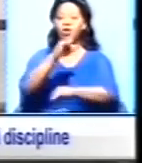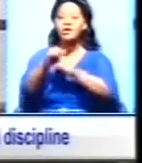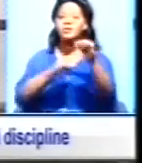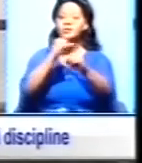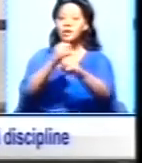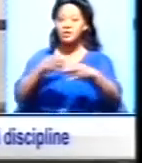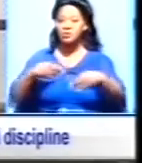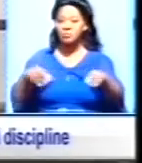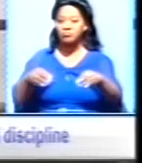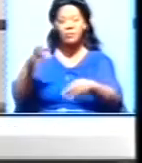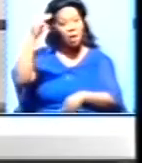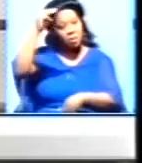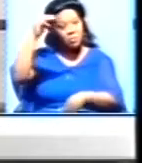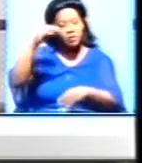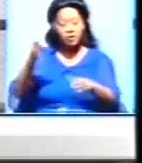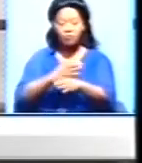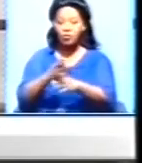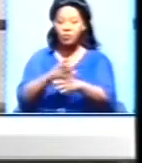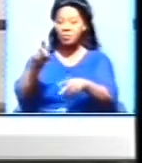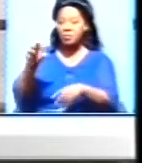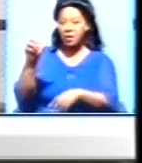market. Ministry of Commerce Permanent Secretary Kayula Sian.